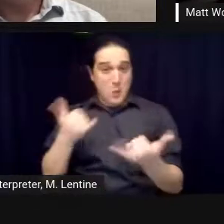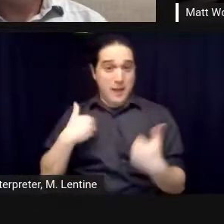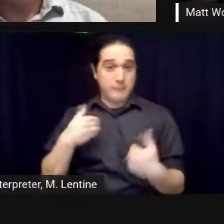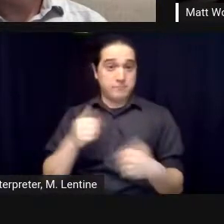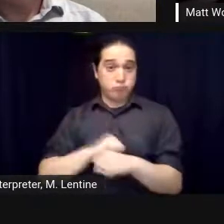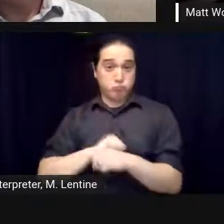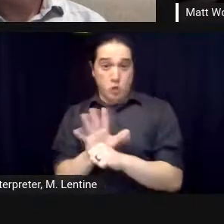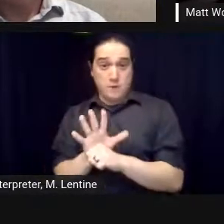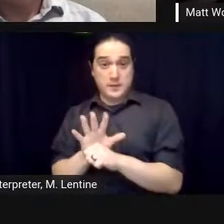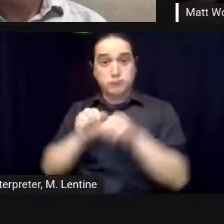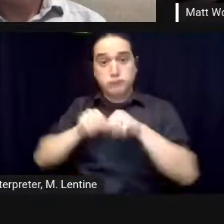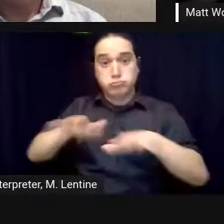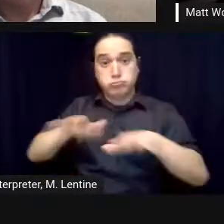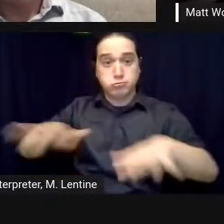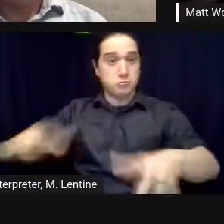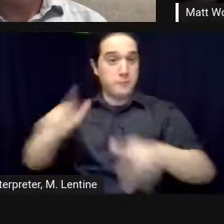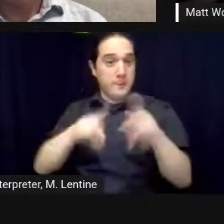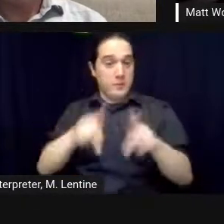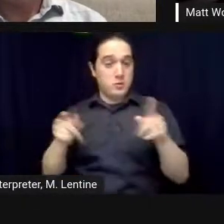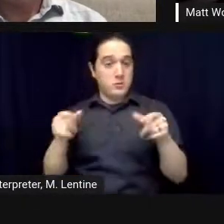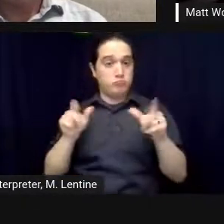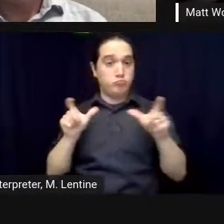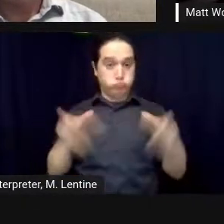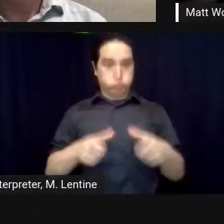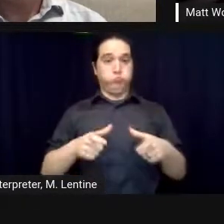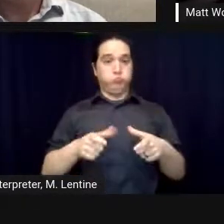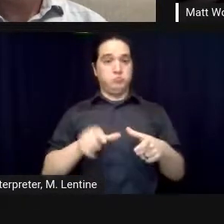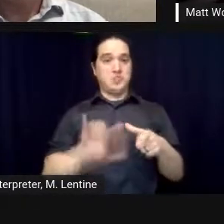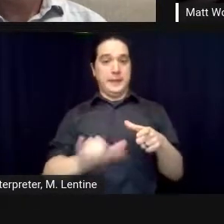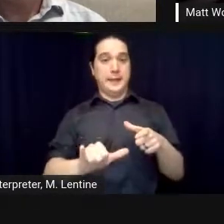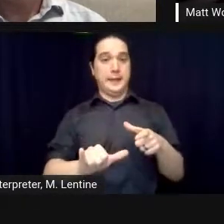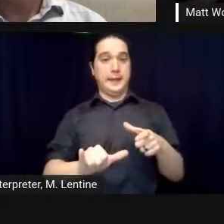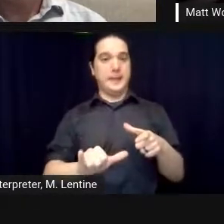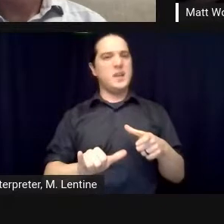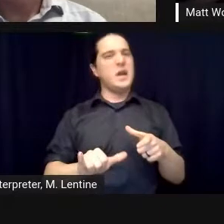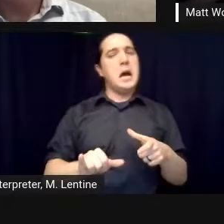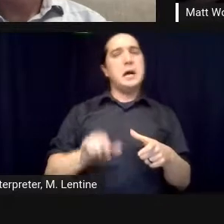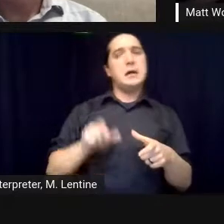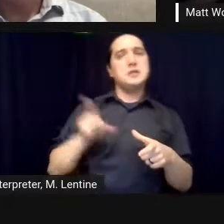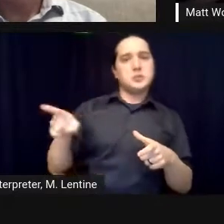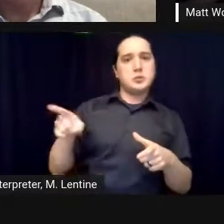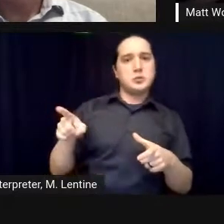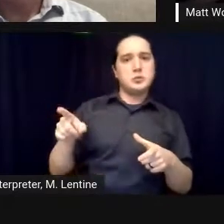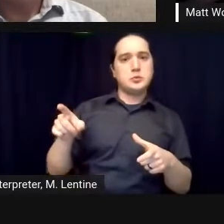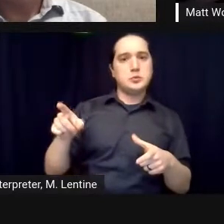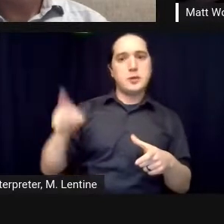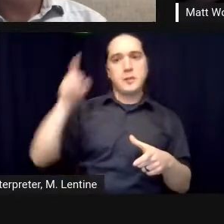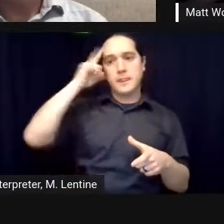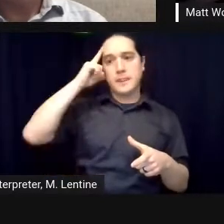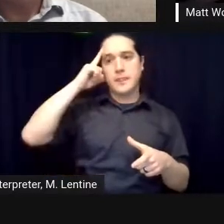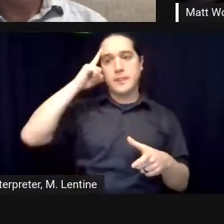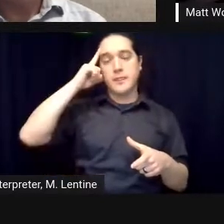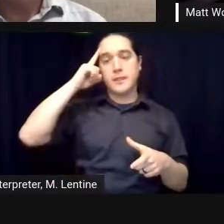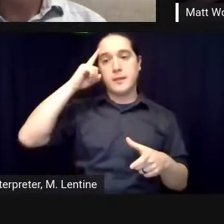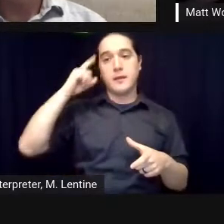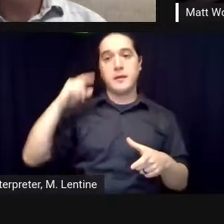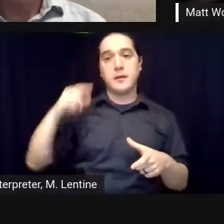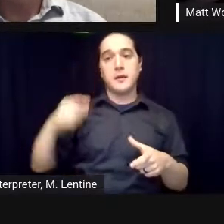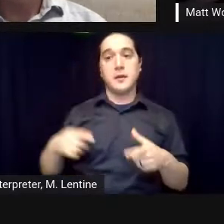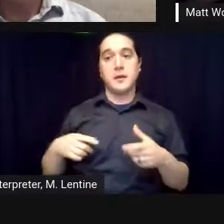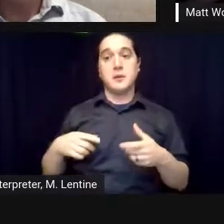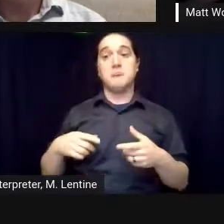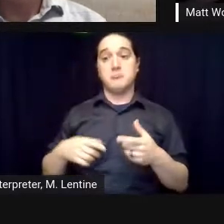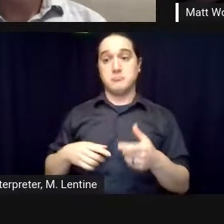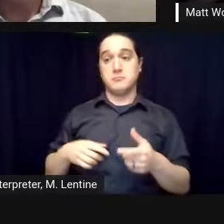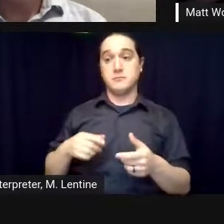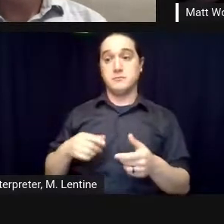film at sundance in january and couldn't have possibly imagined the circumstances in which people would really see it and i think